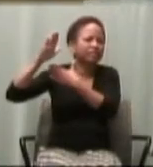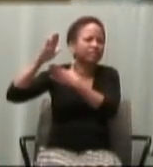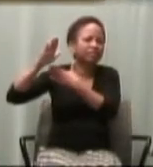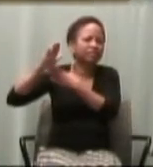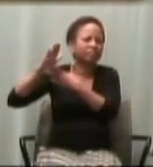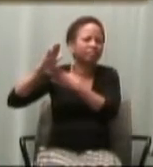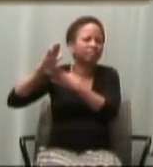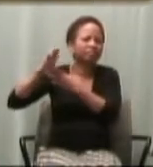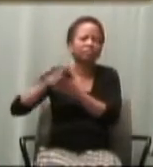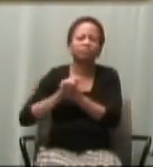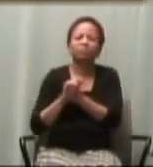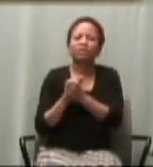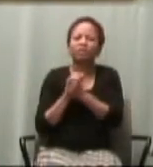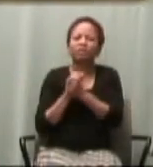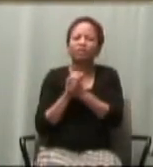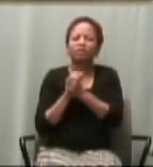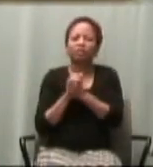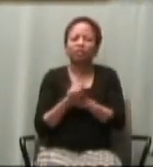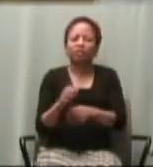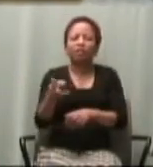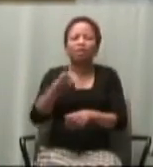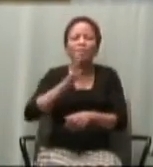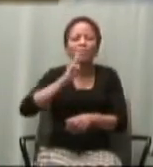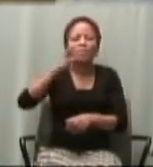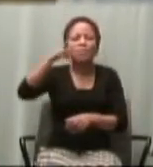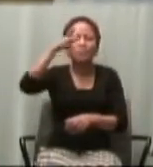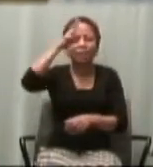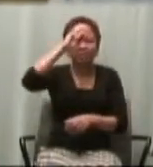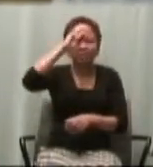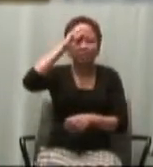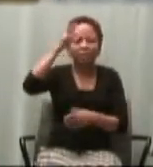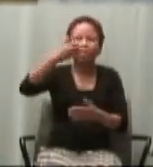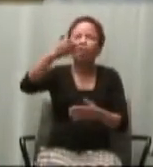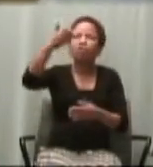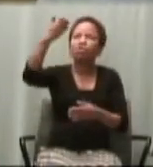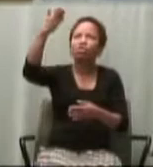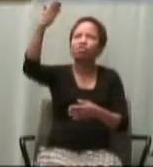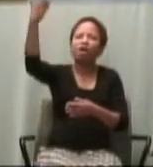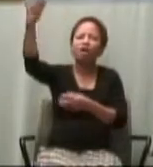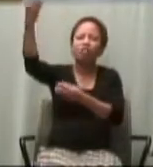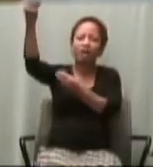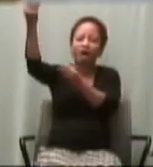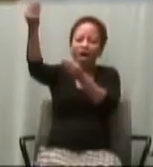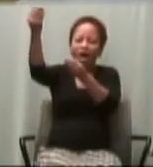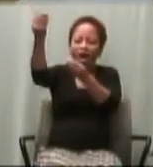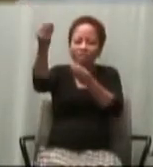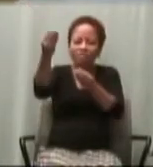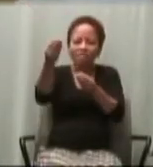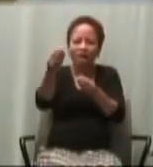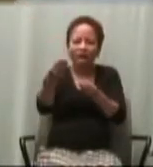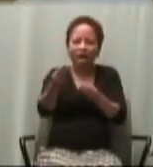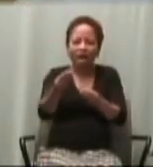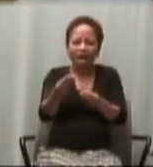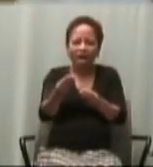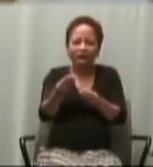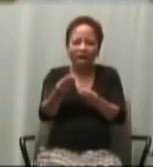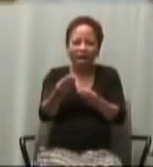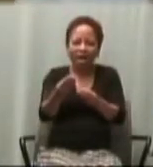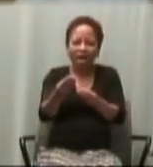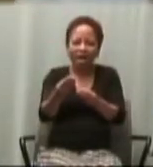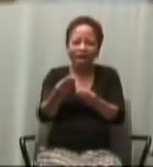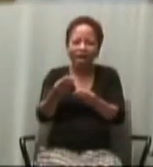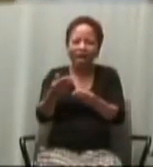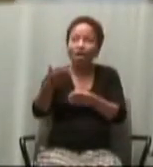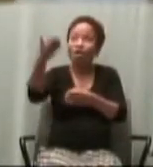That this baptism which God has offered and calls us